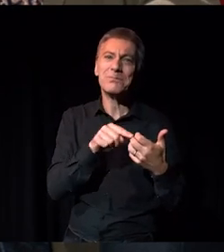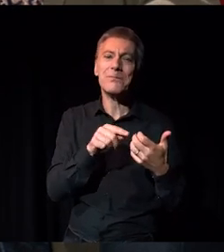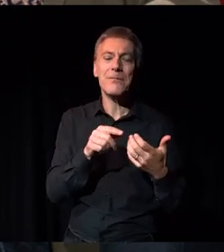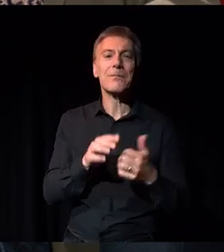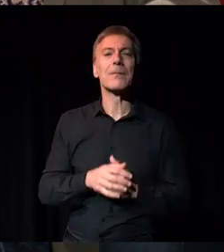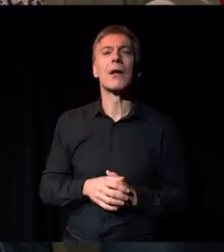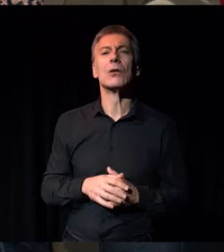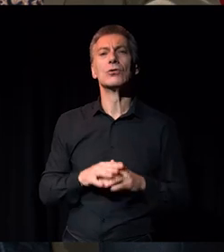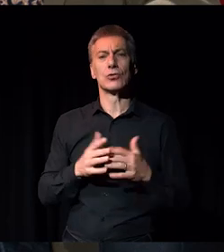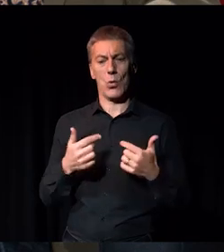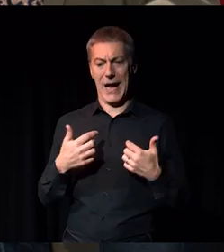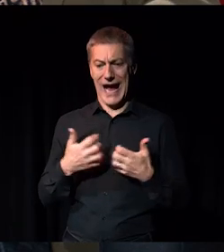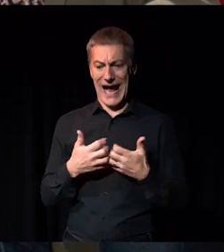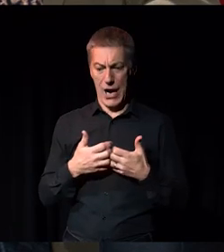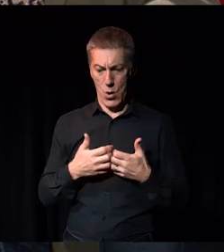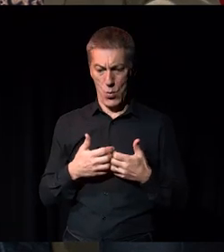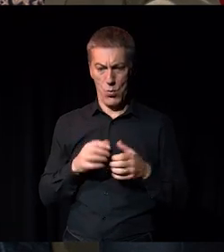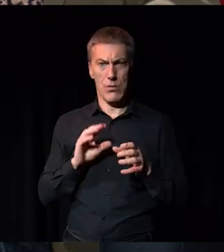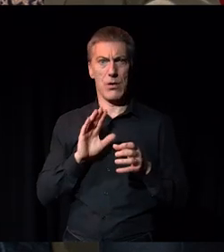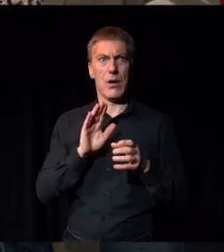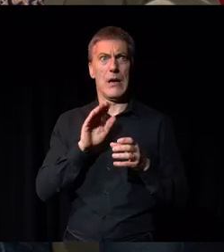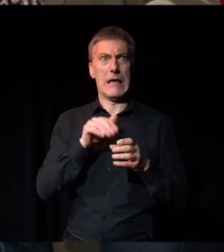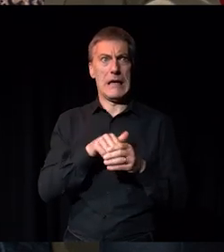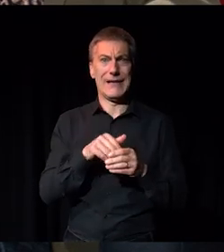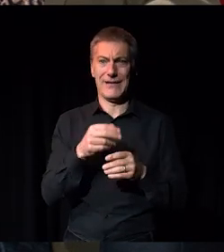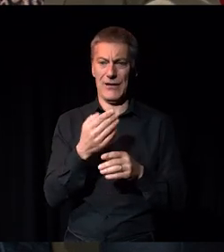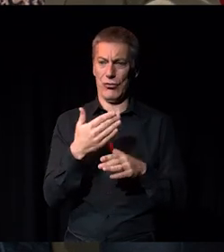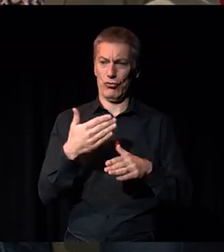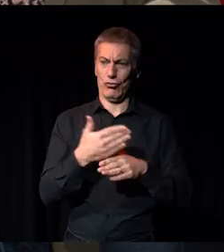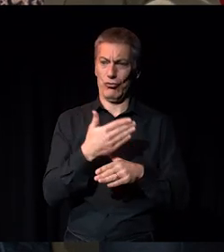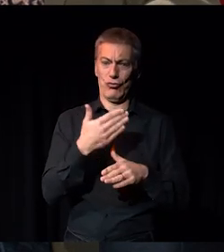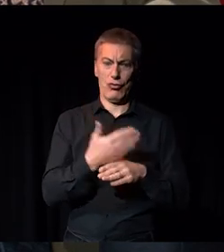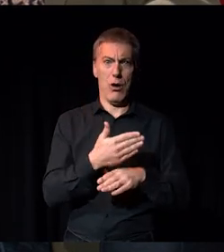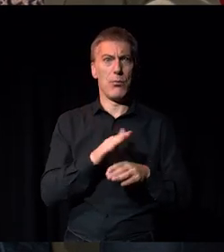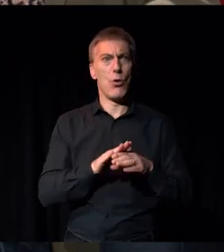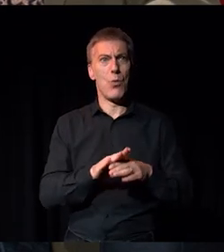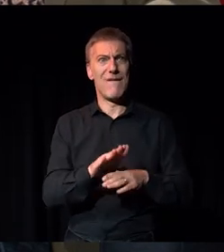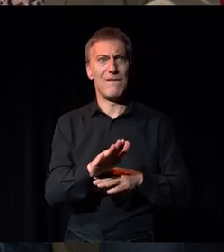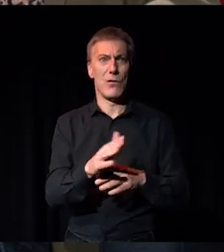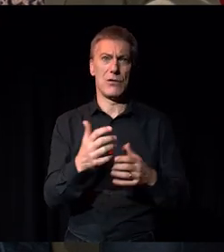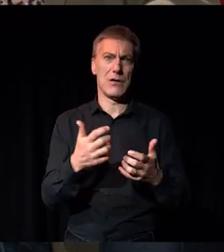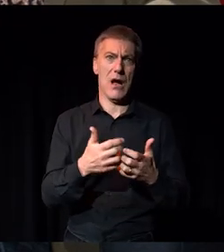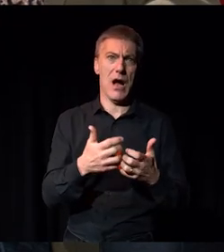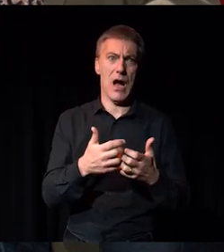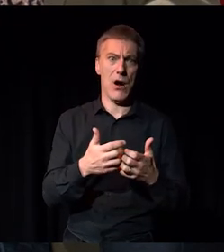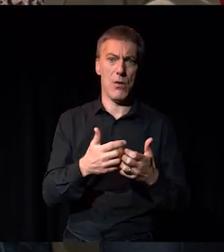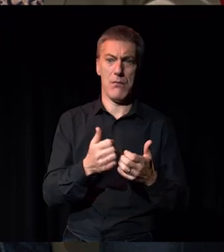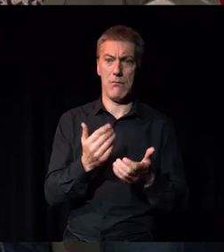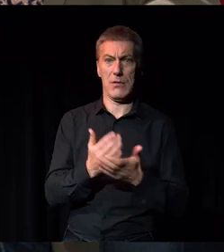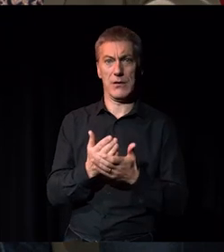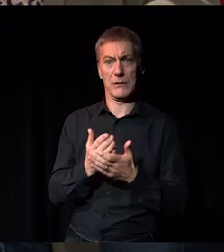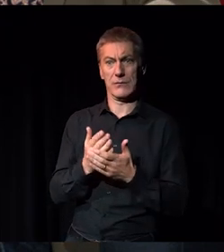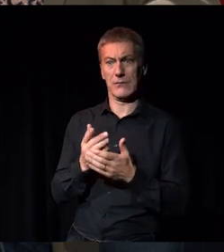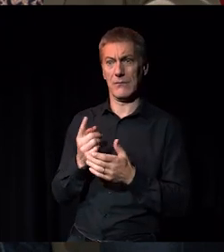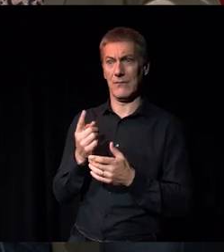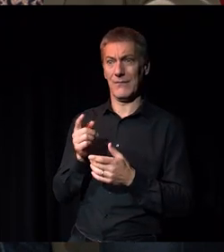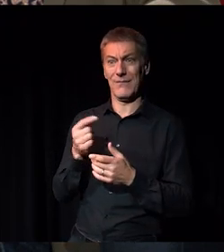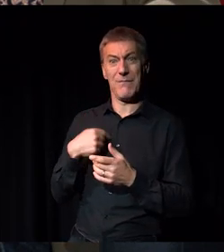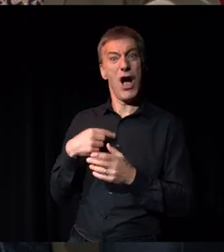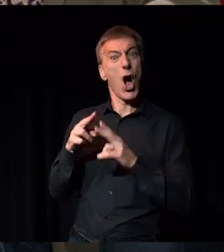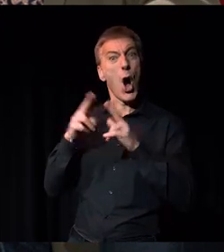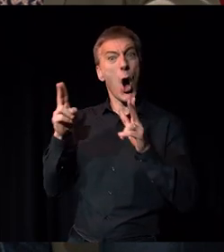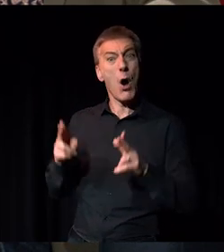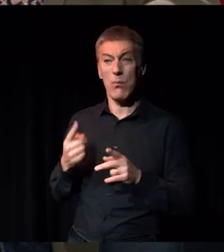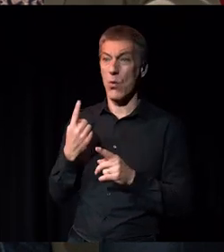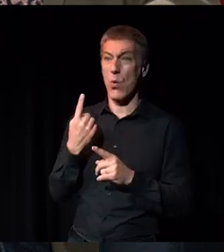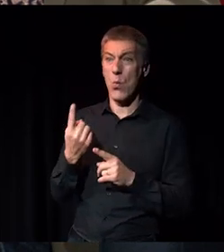around what the pathway is, how do you forge a career in the arts, if, if, you know, the two people in your house, one is one is on benefits, and the other one